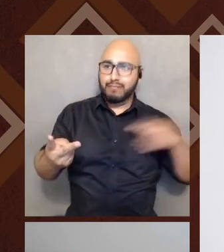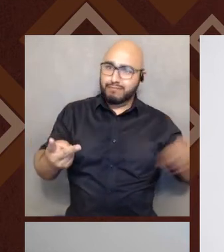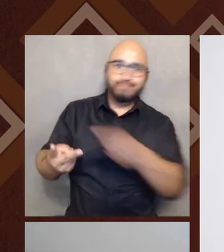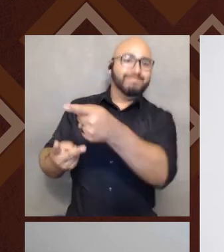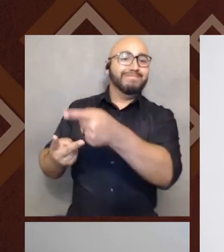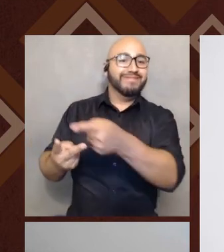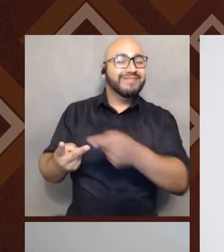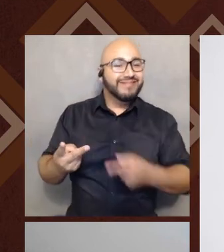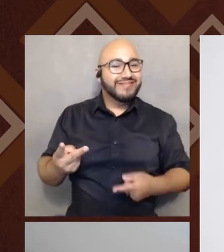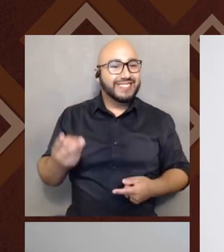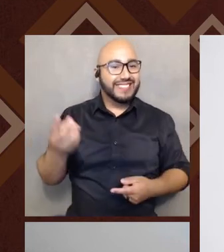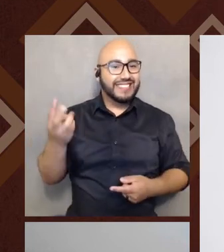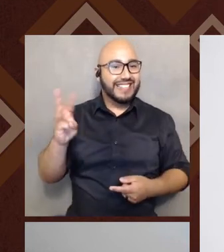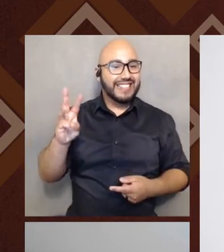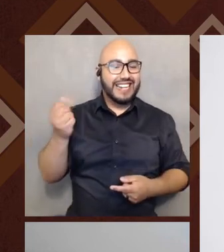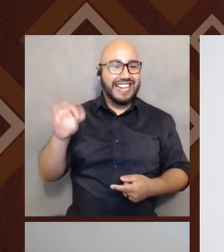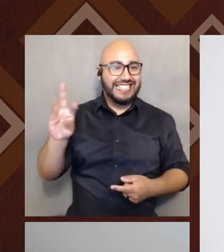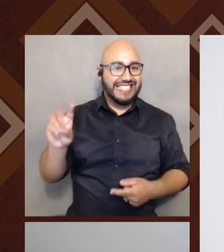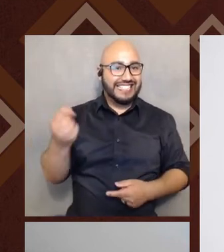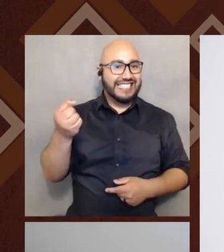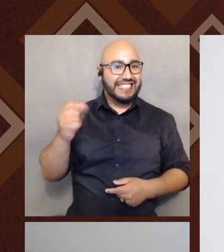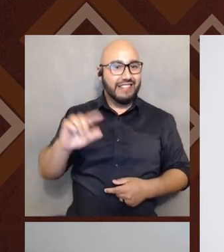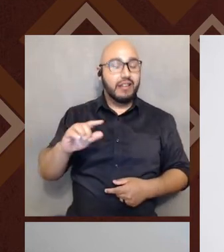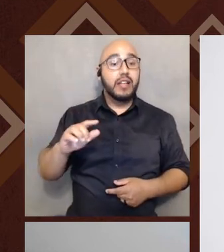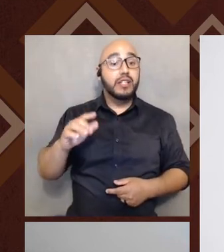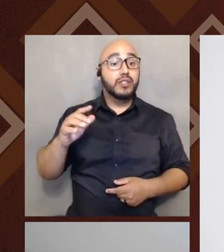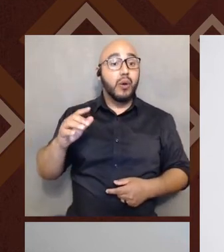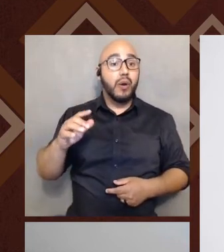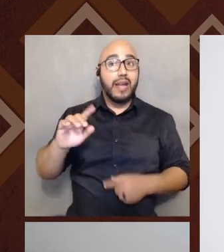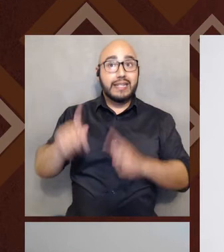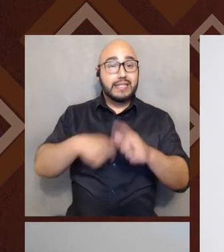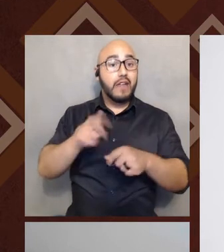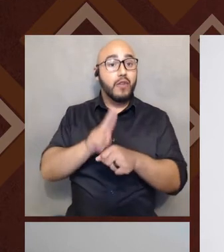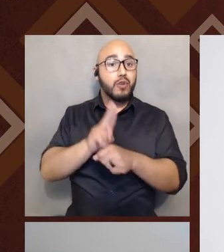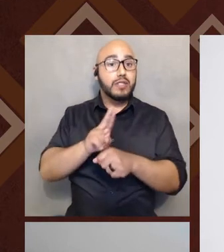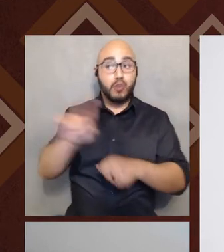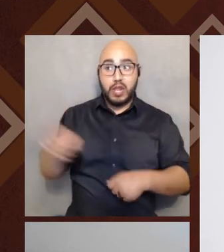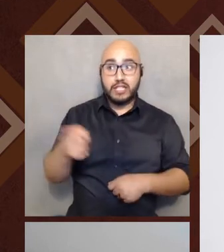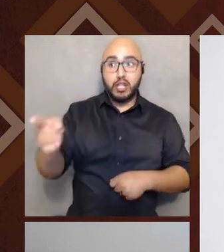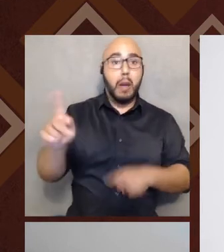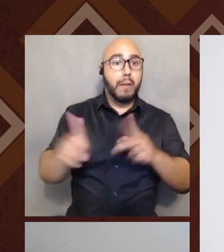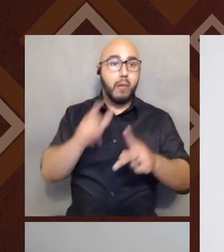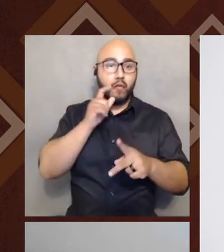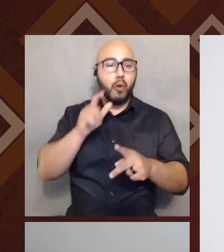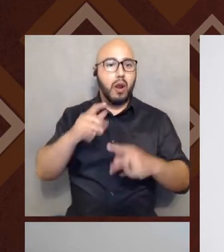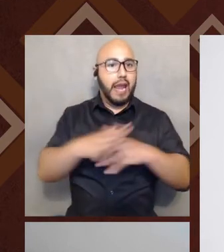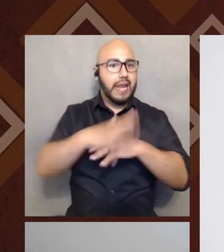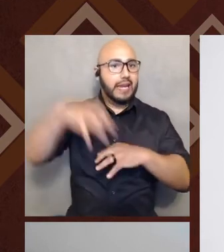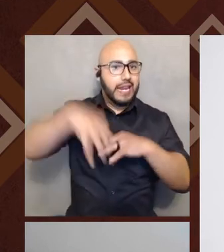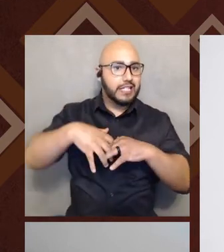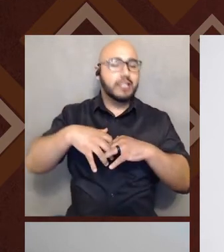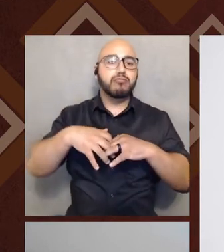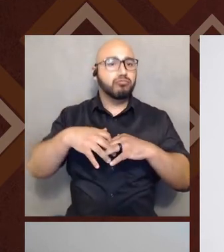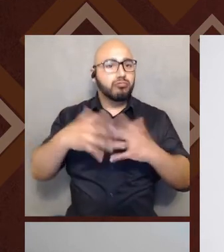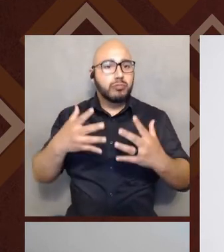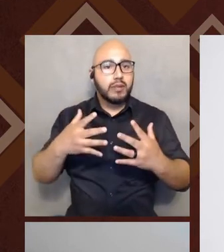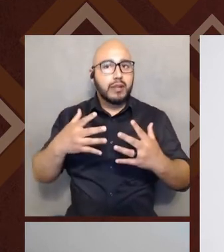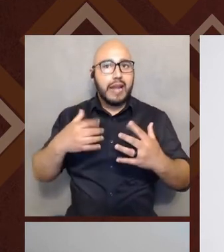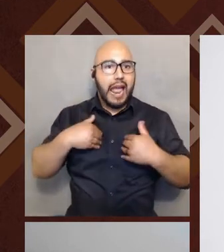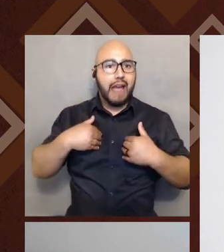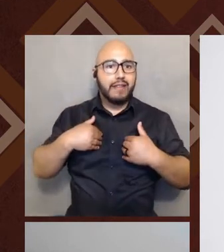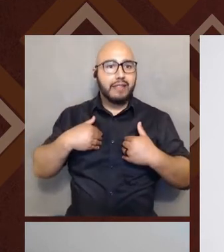um, who, instead of it being a term to insult people for being indigenous or native and having those roots,